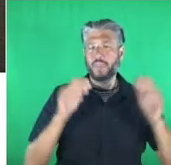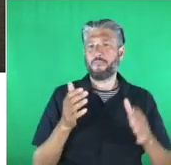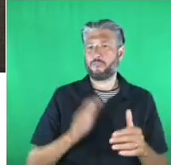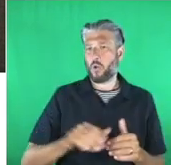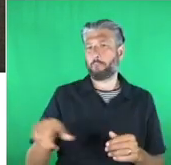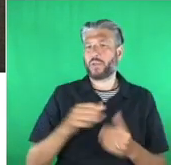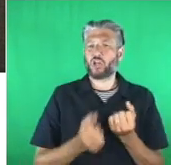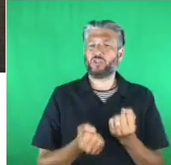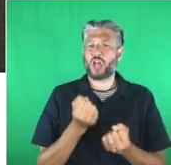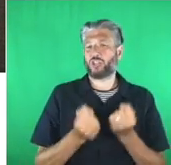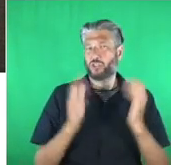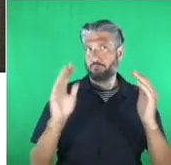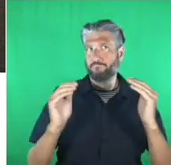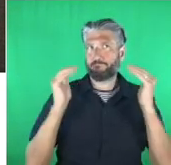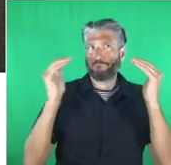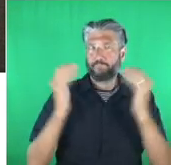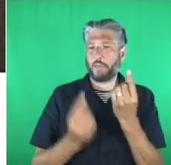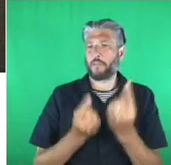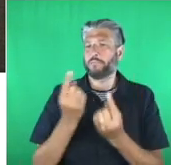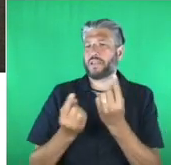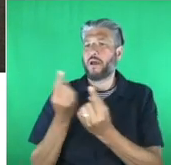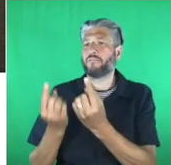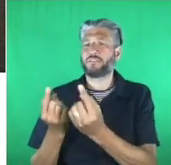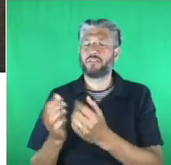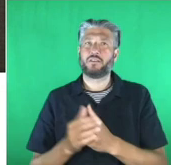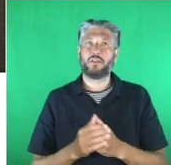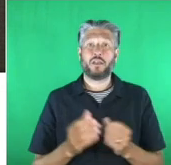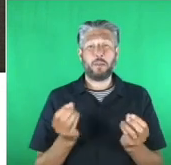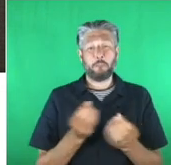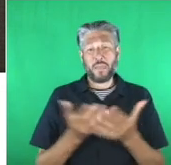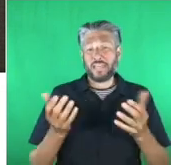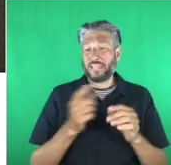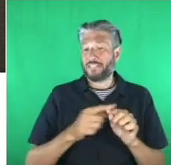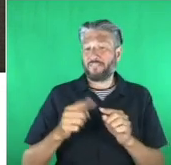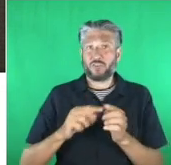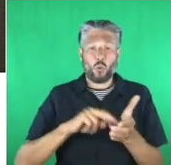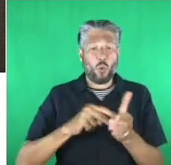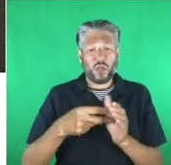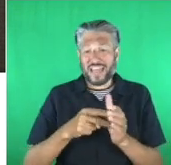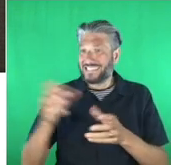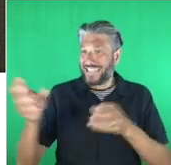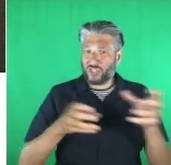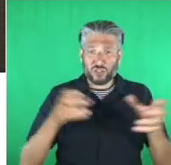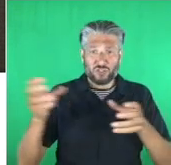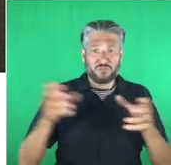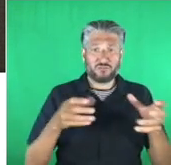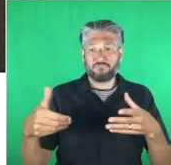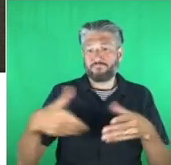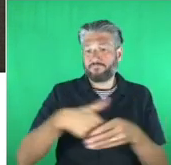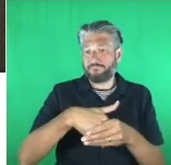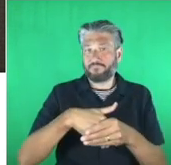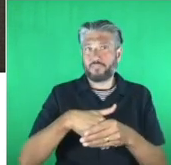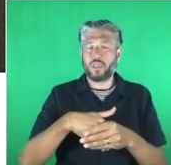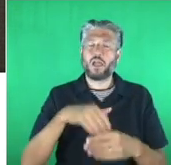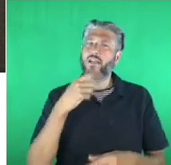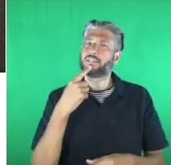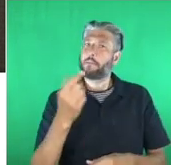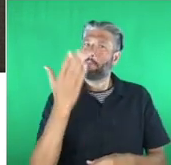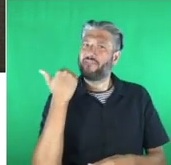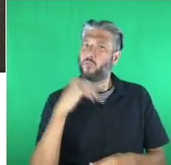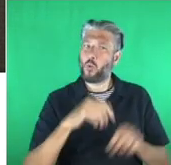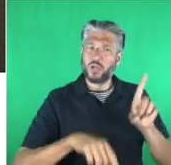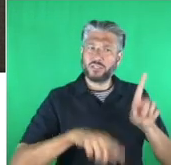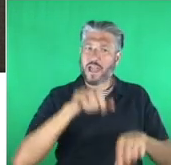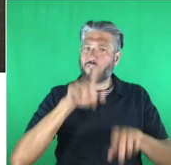And we have all sorts of organisations involved and individuals involved in the judging. And I mentioned diversity and I think the diversity that we've